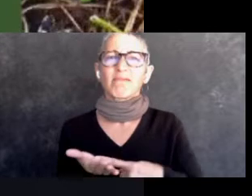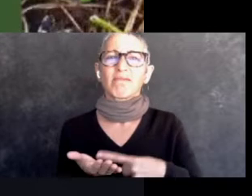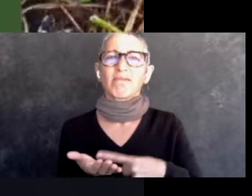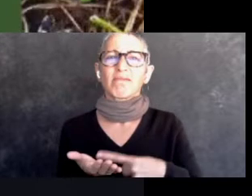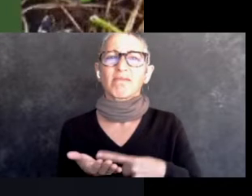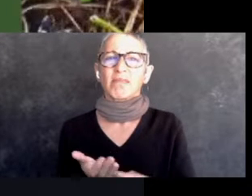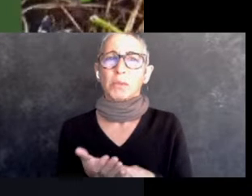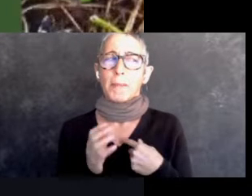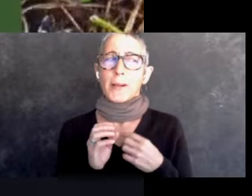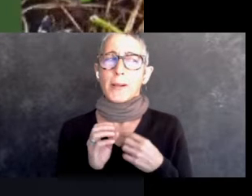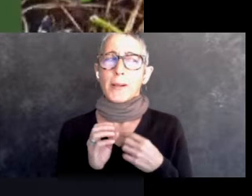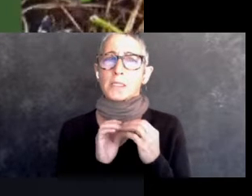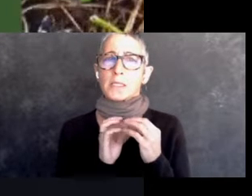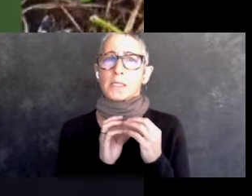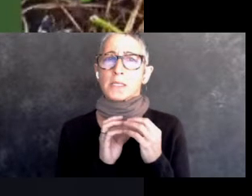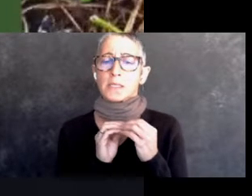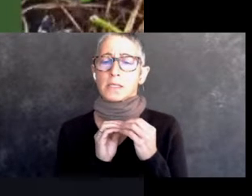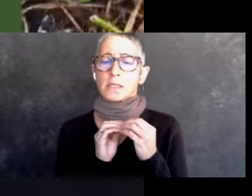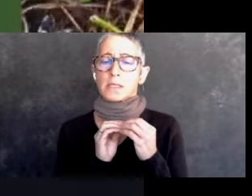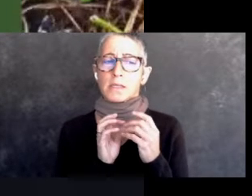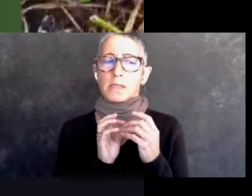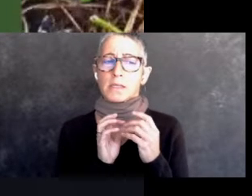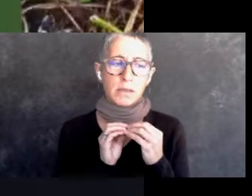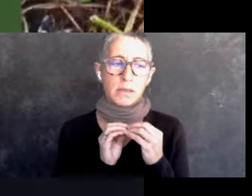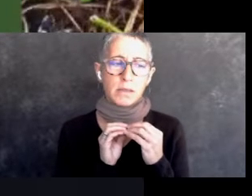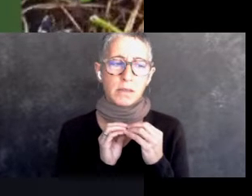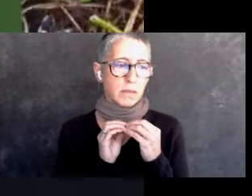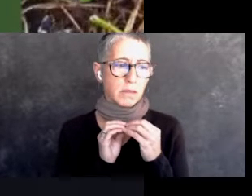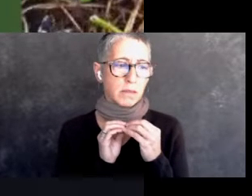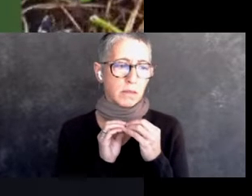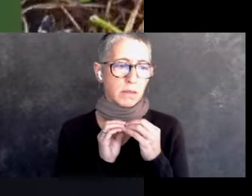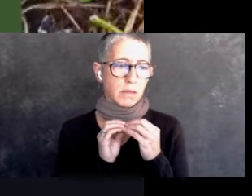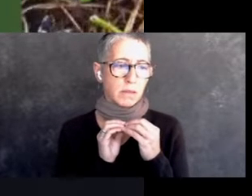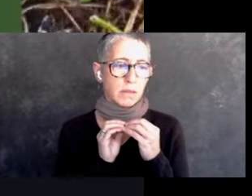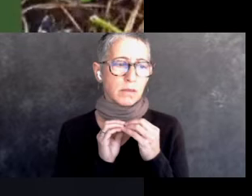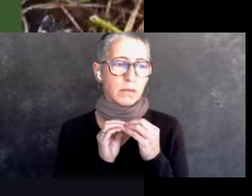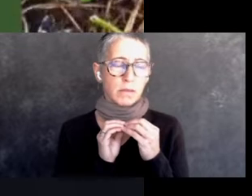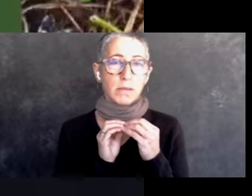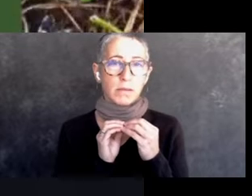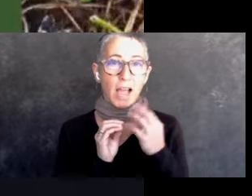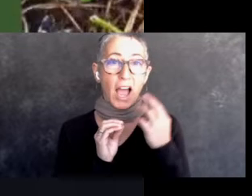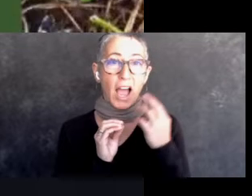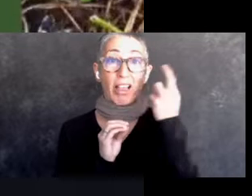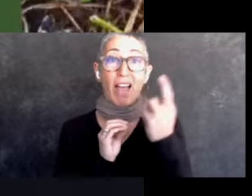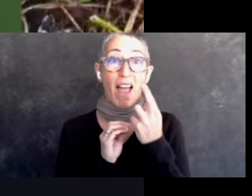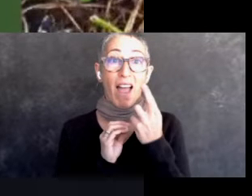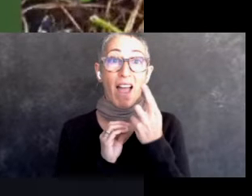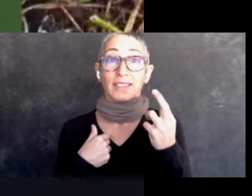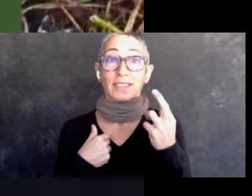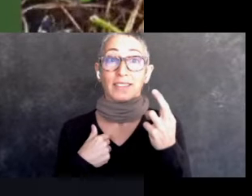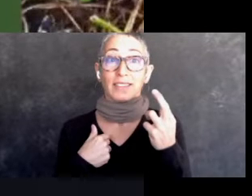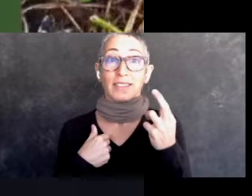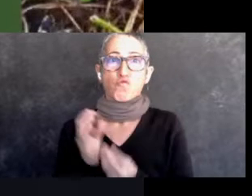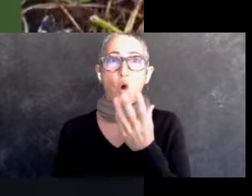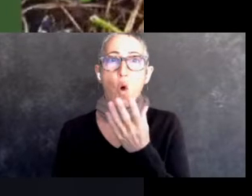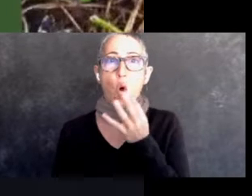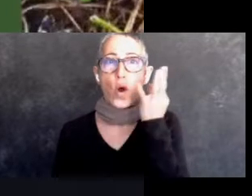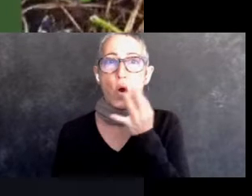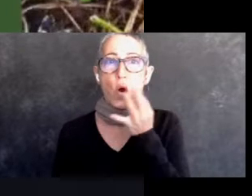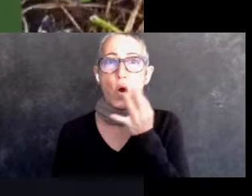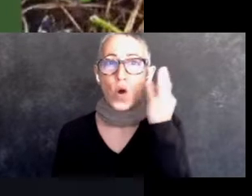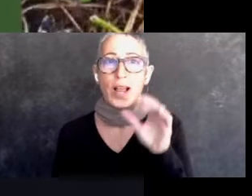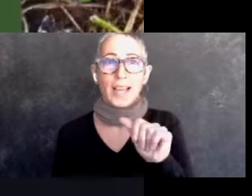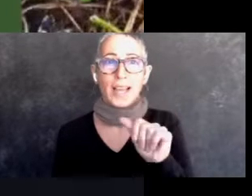for, for a while. And then he realized that I wasn't a cannabis account, but he still hurled an